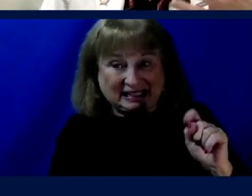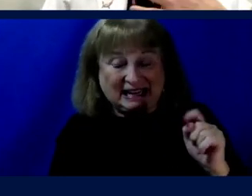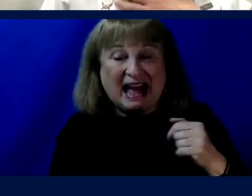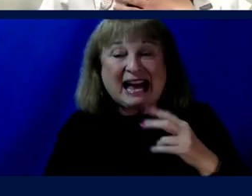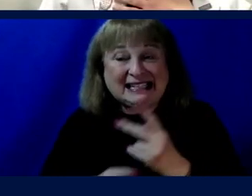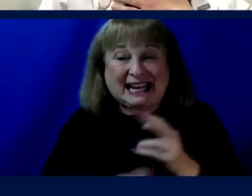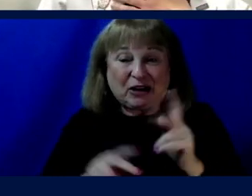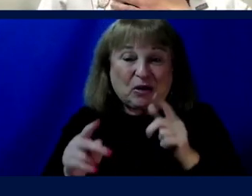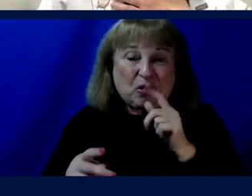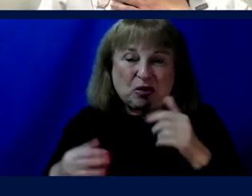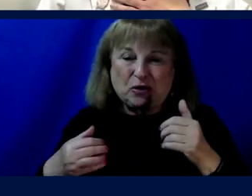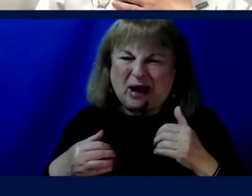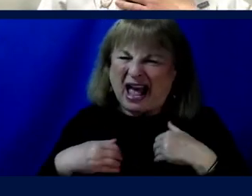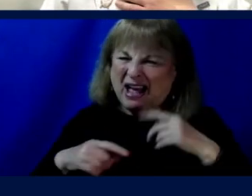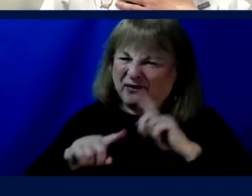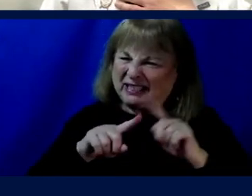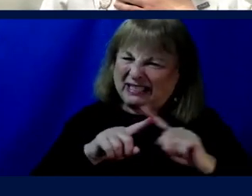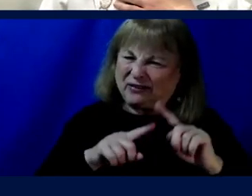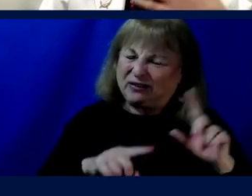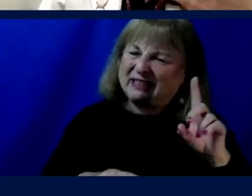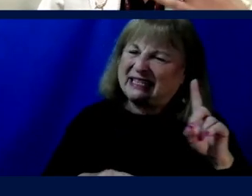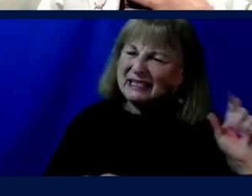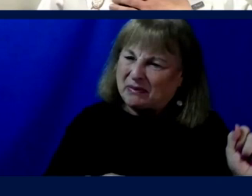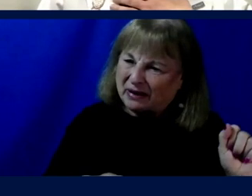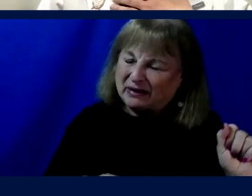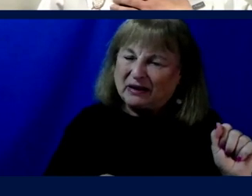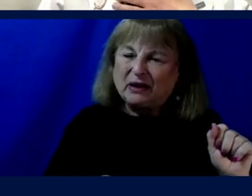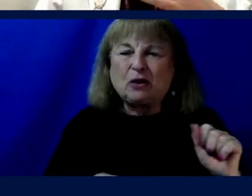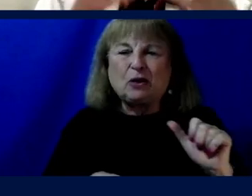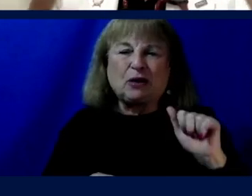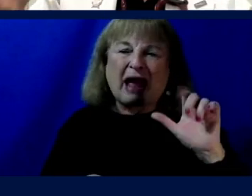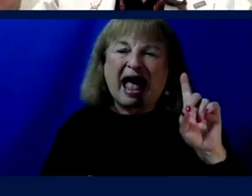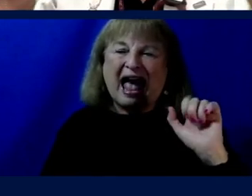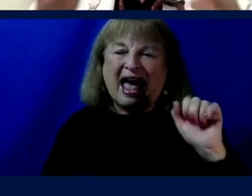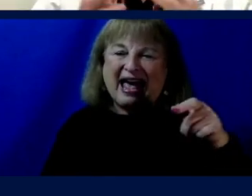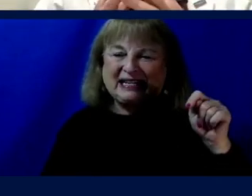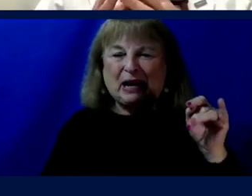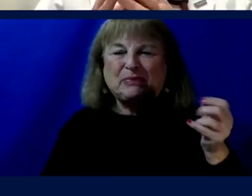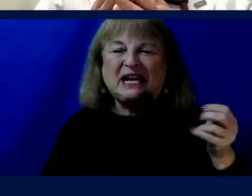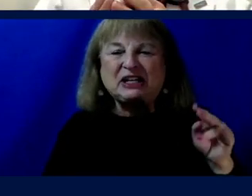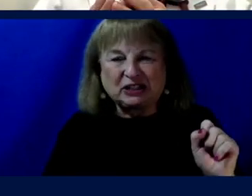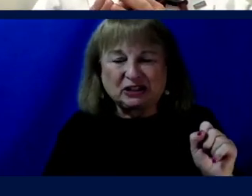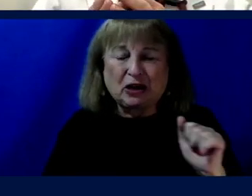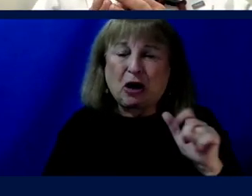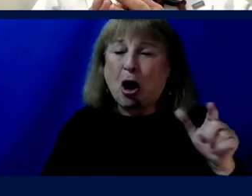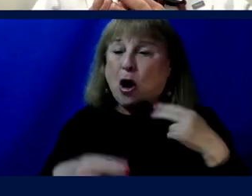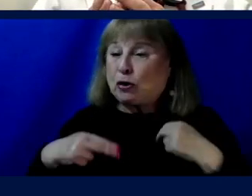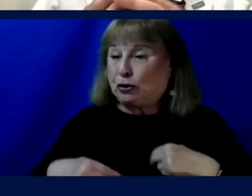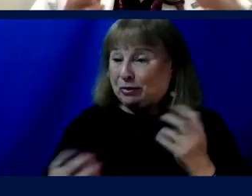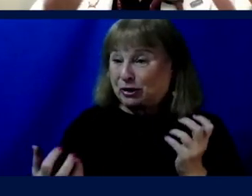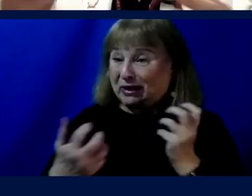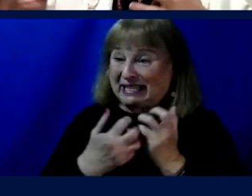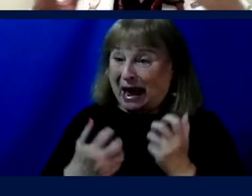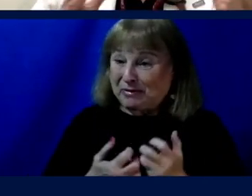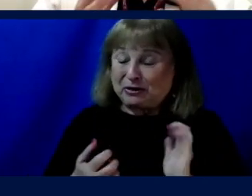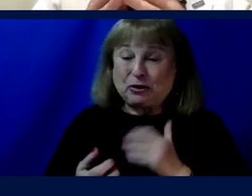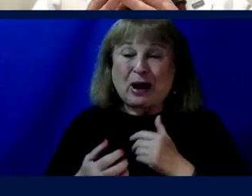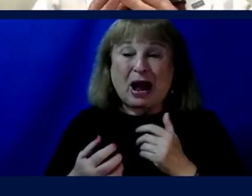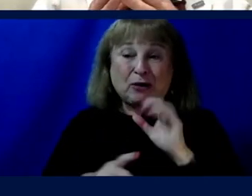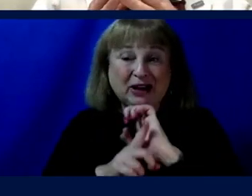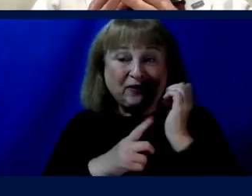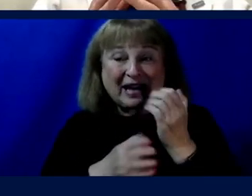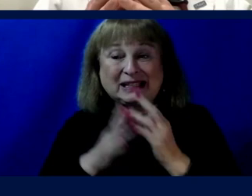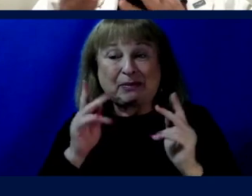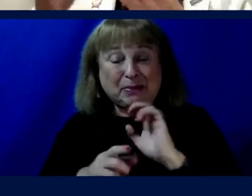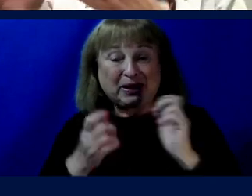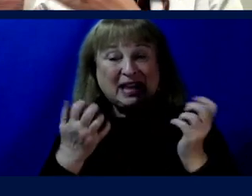things, have various disabilities, or as I like to think of them, adaptations. All humans are adapted to our respective environments. Some people are